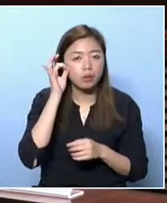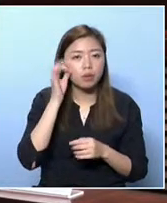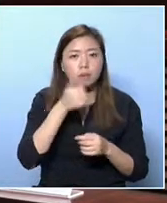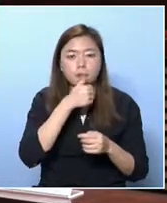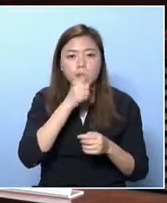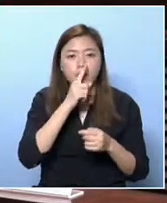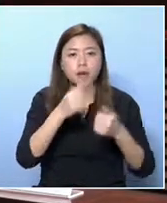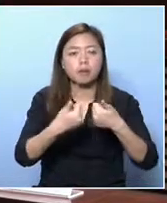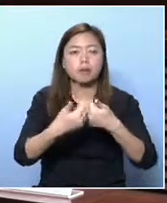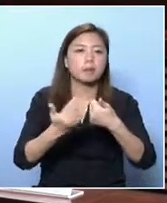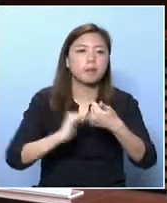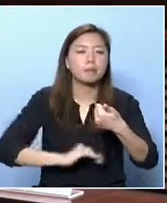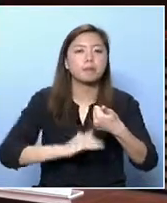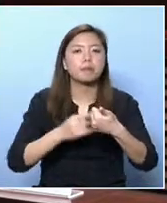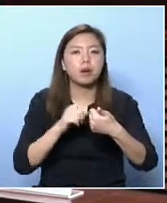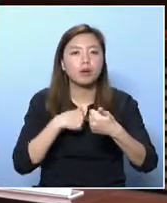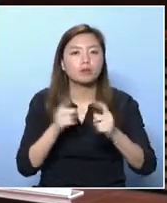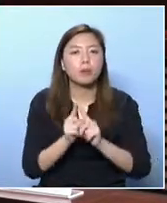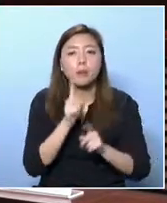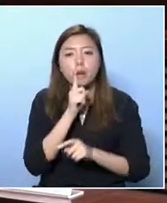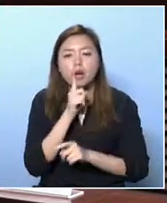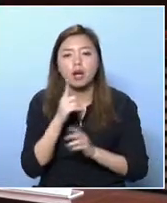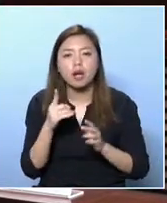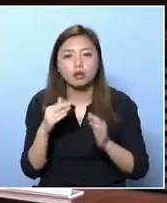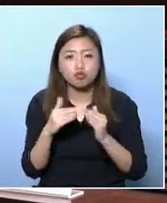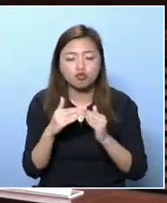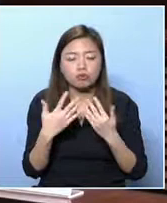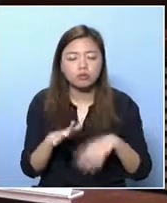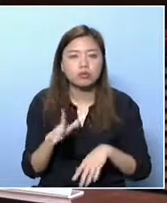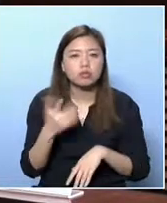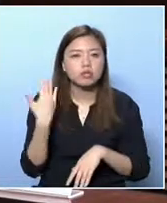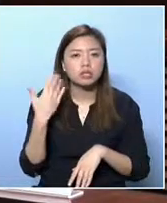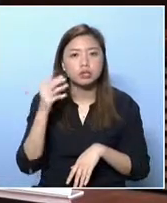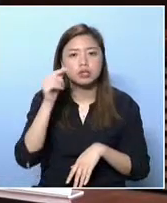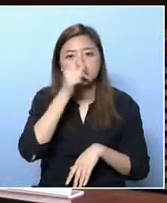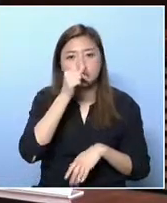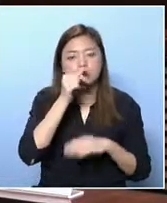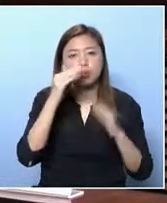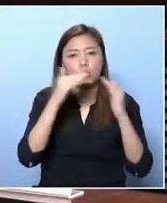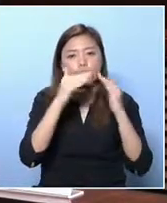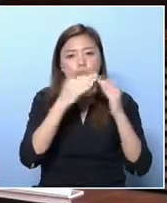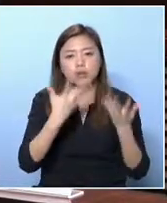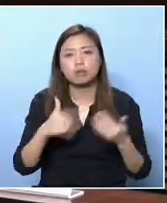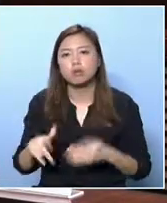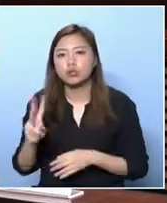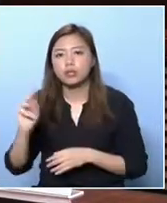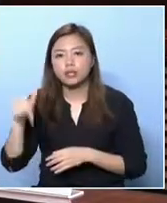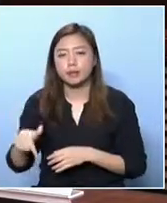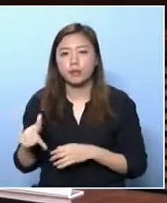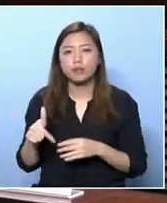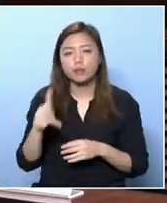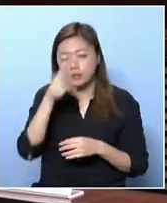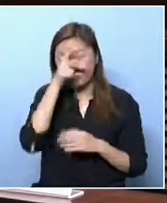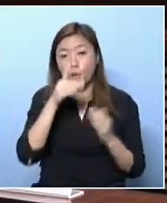I grew up in a single parent family. I live with my family in Yamate on a